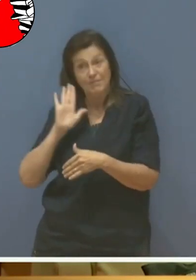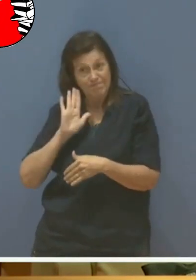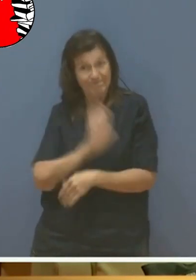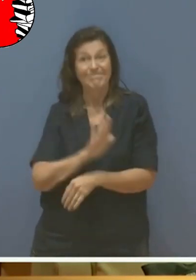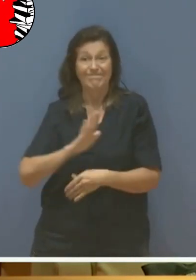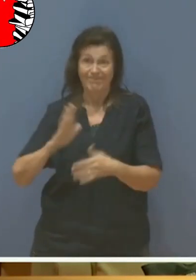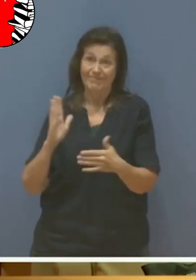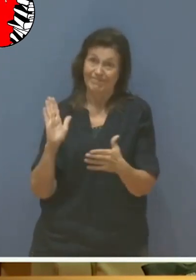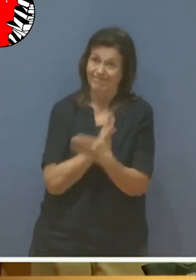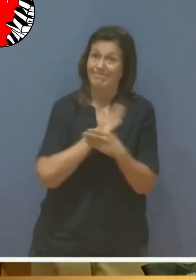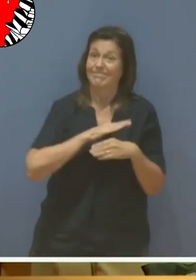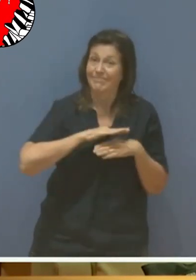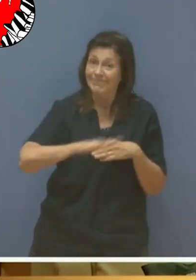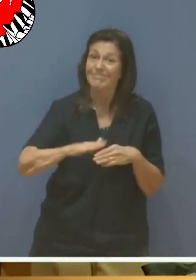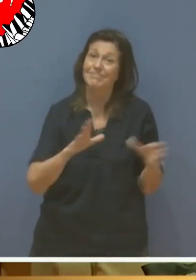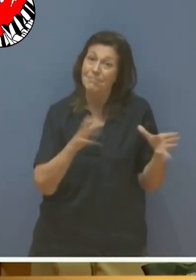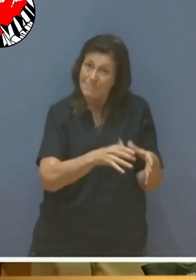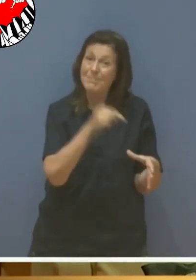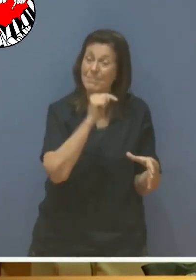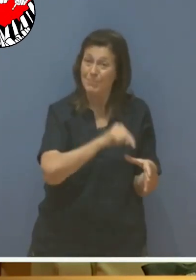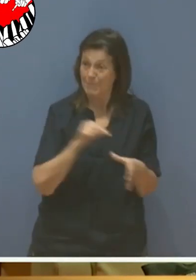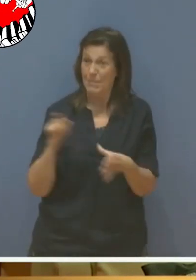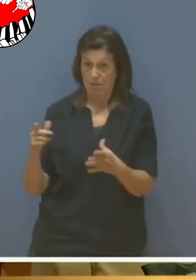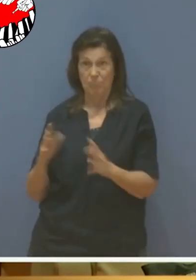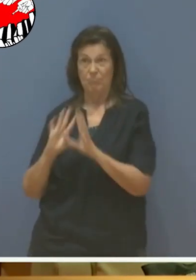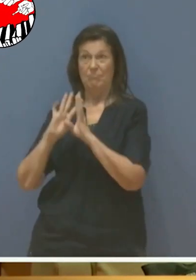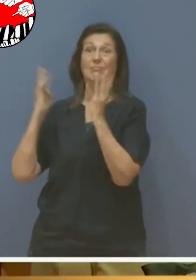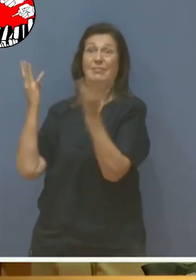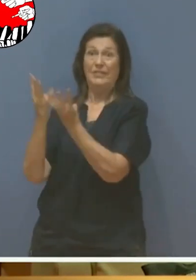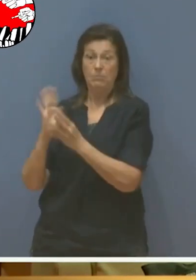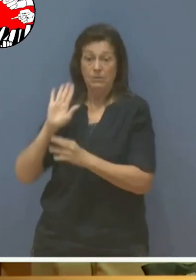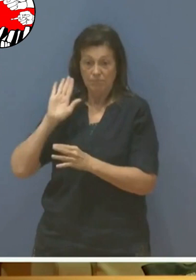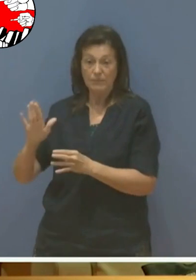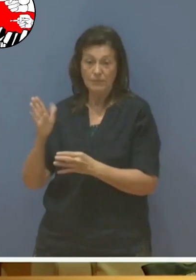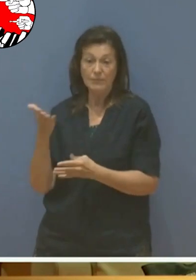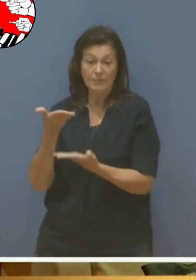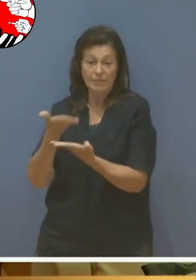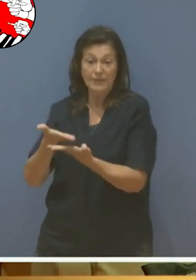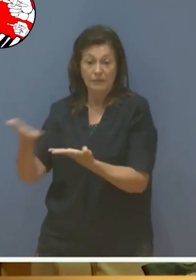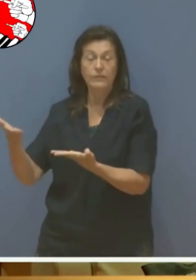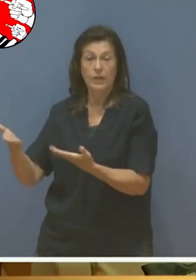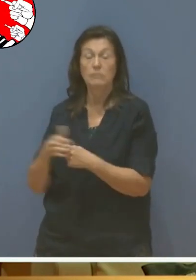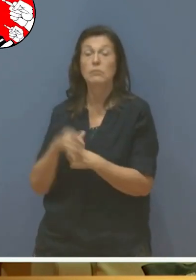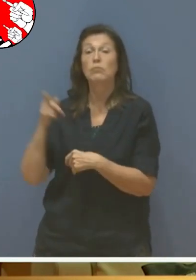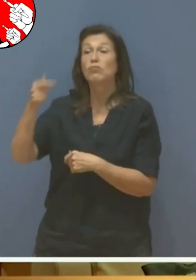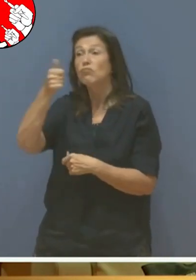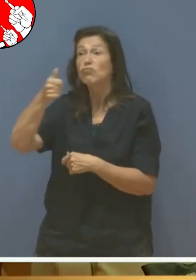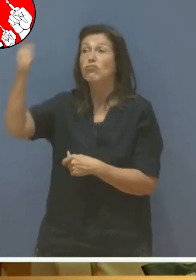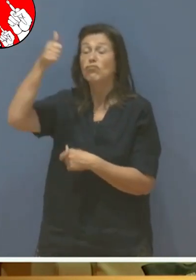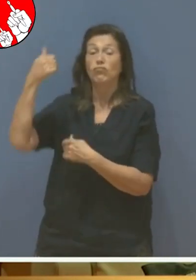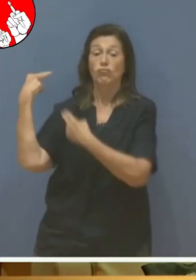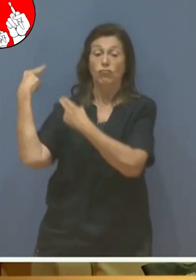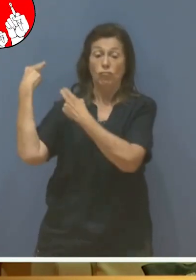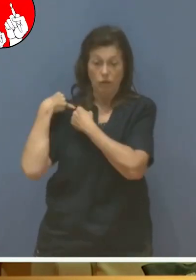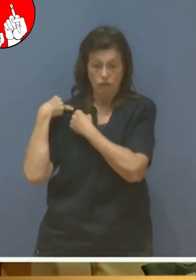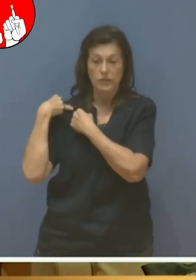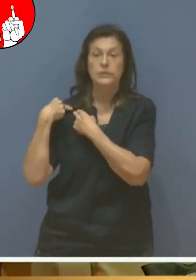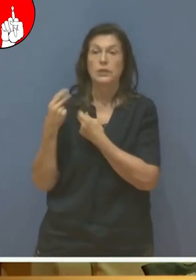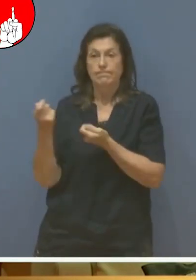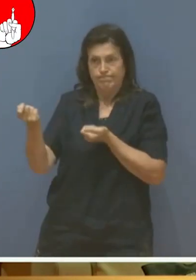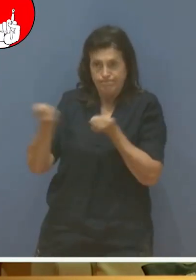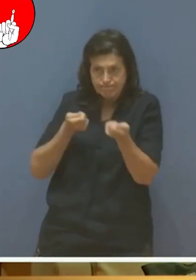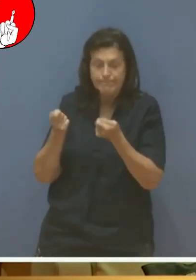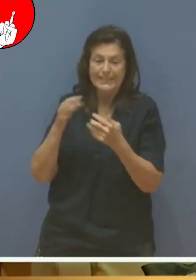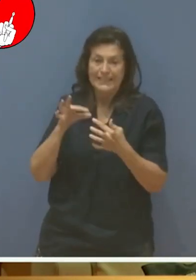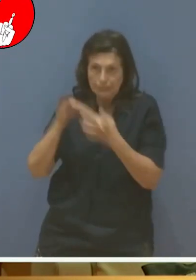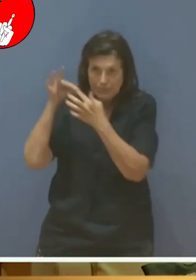in the Plainland and the NAMT Special Affairs Division. The Aboriginal officers were responsible for the specific